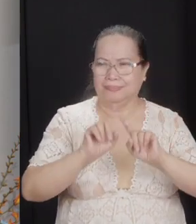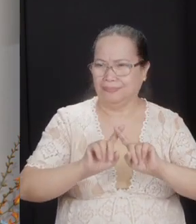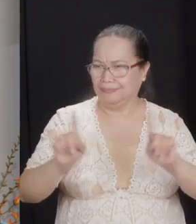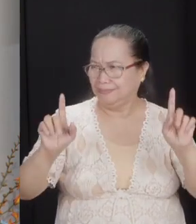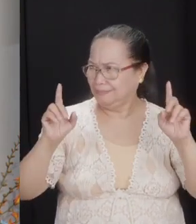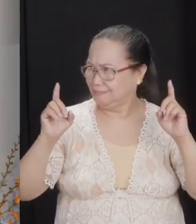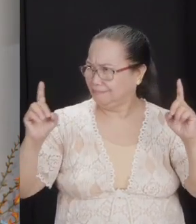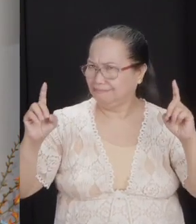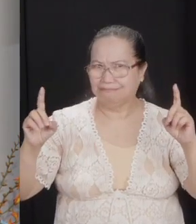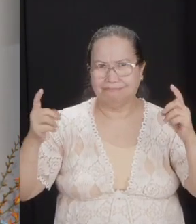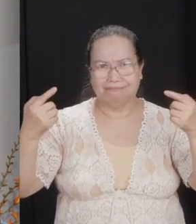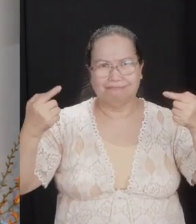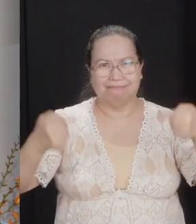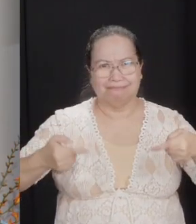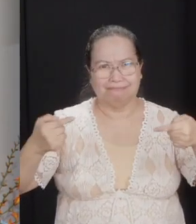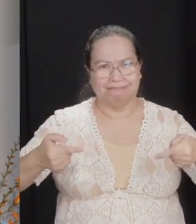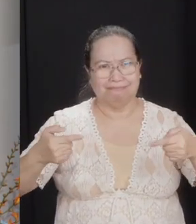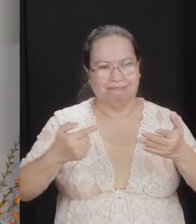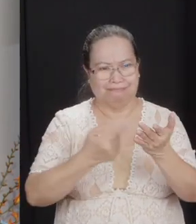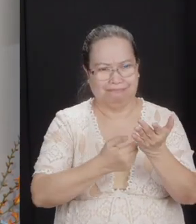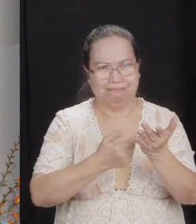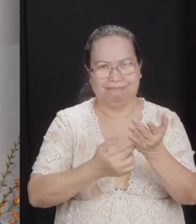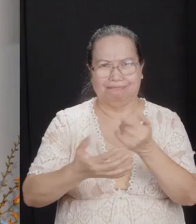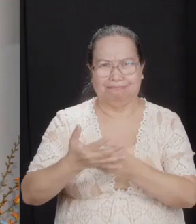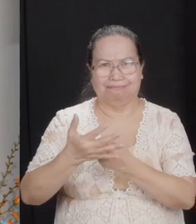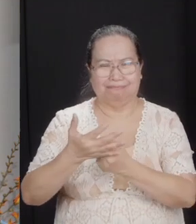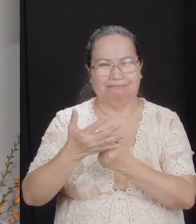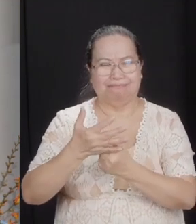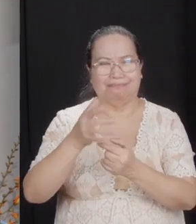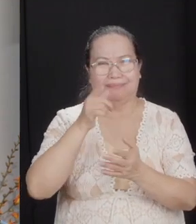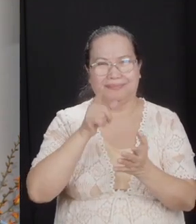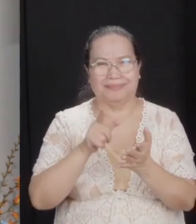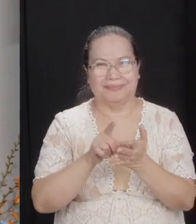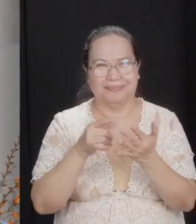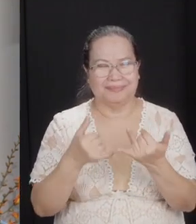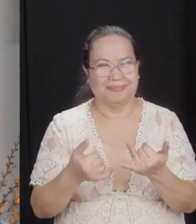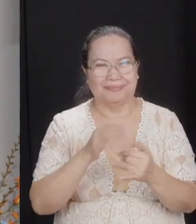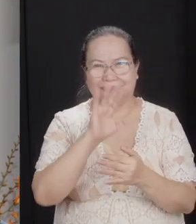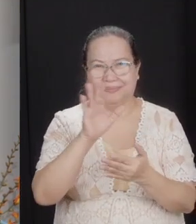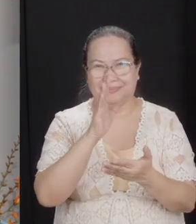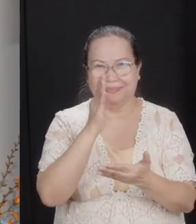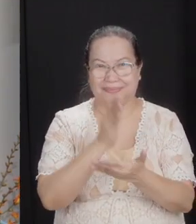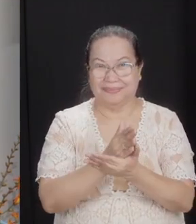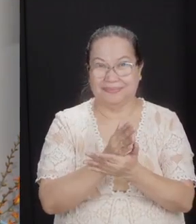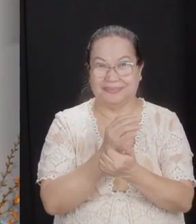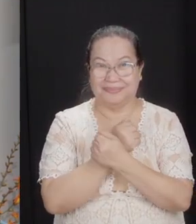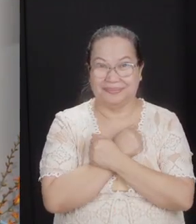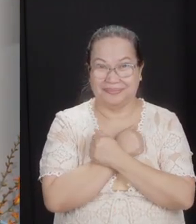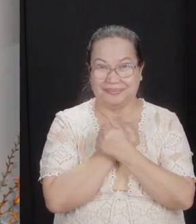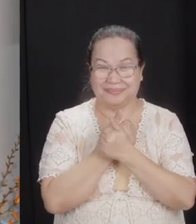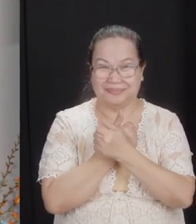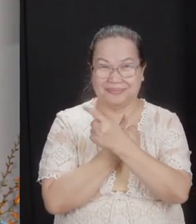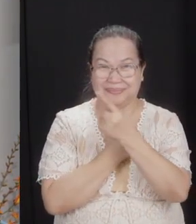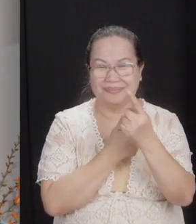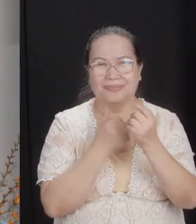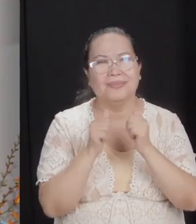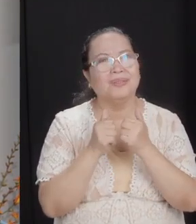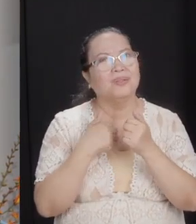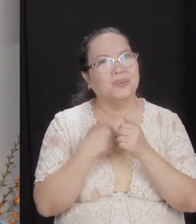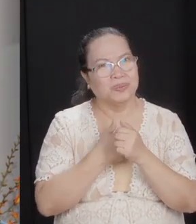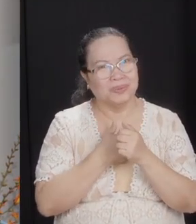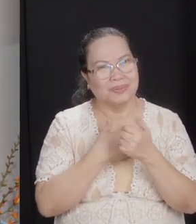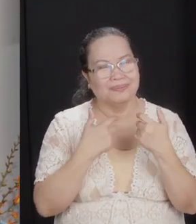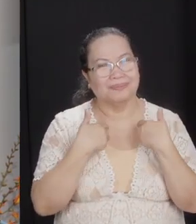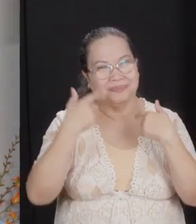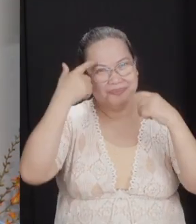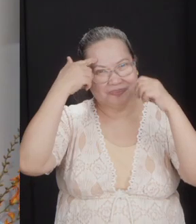sometimes they debated in letters, which are still with us today, they never stopped loving each other. You know how we know? They had an